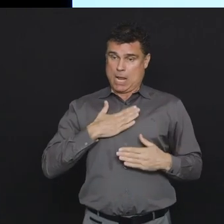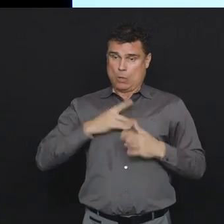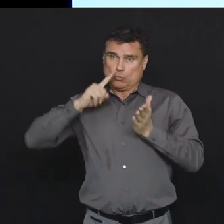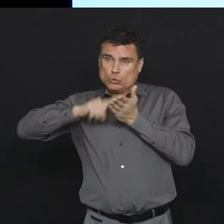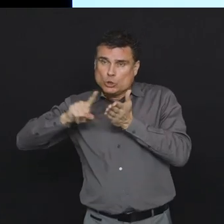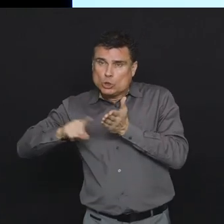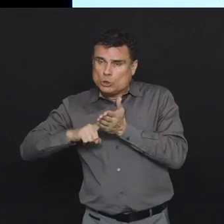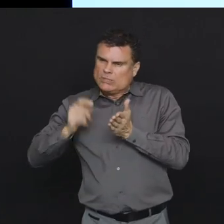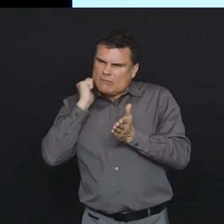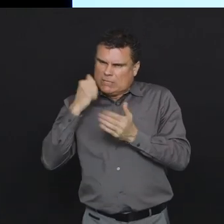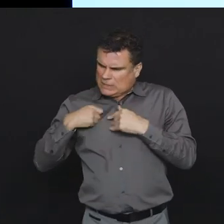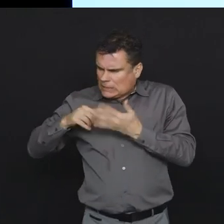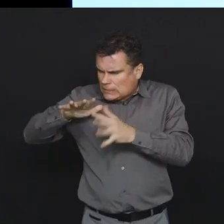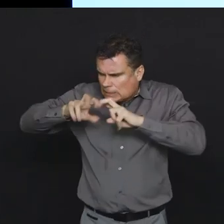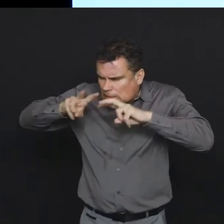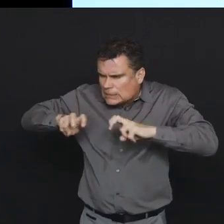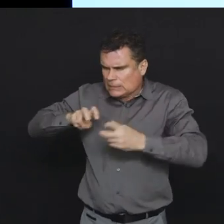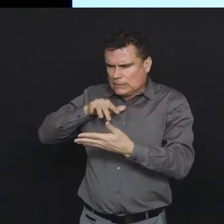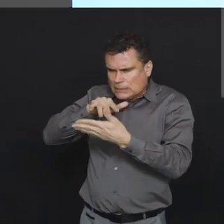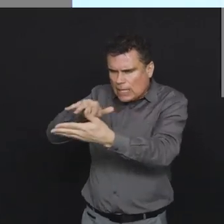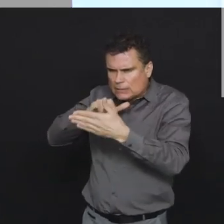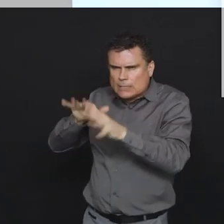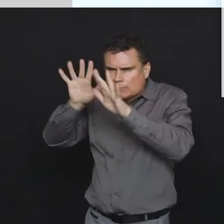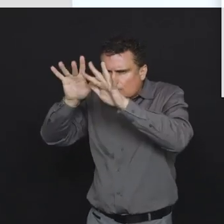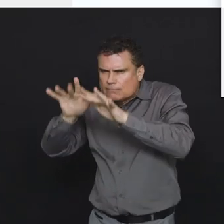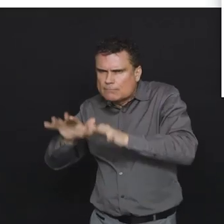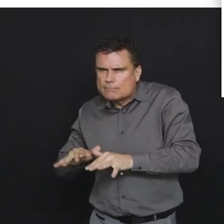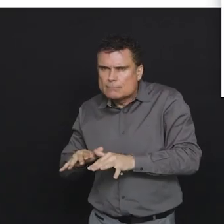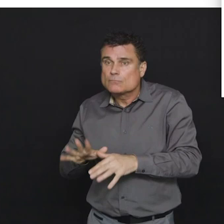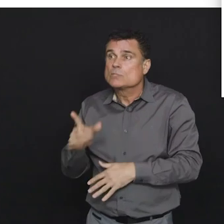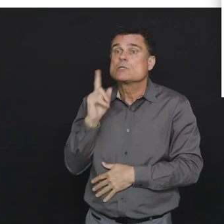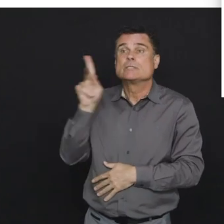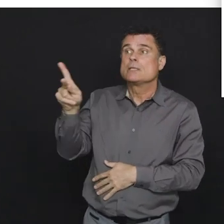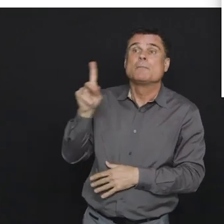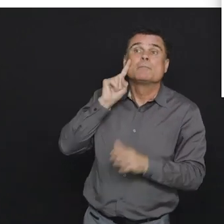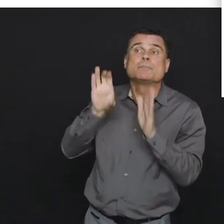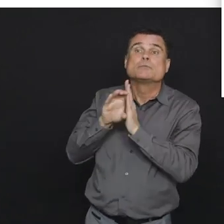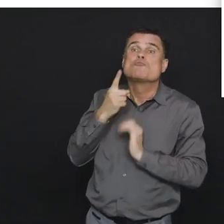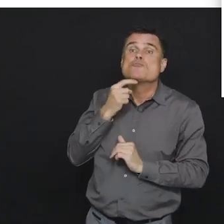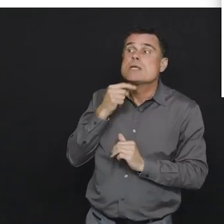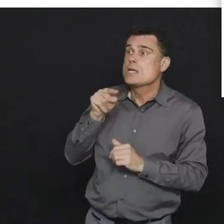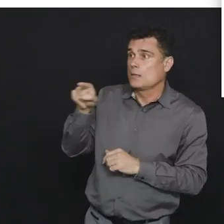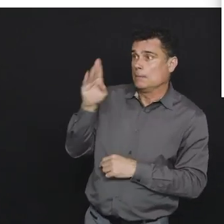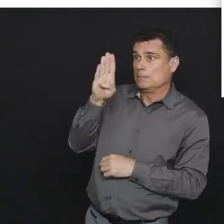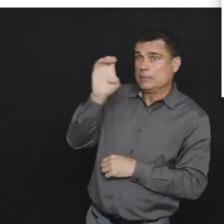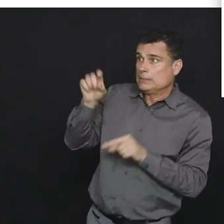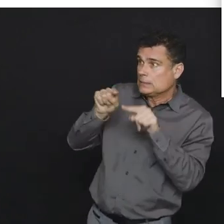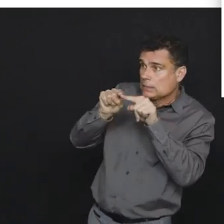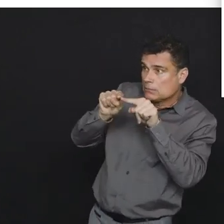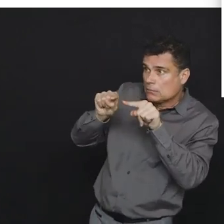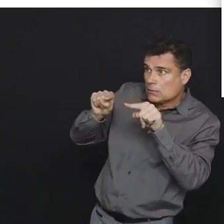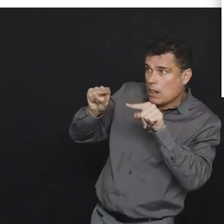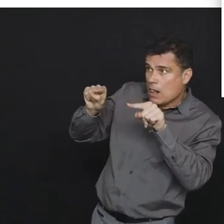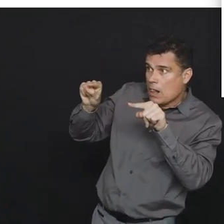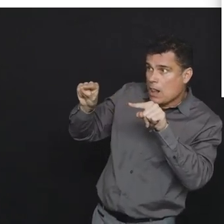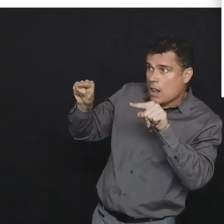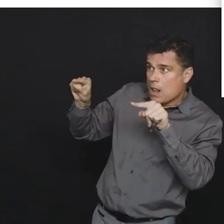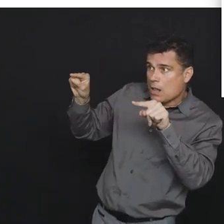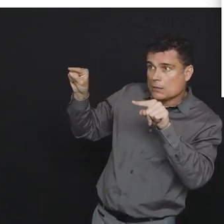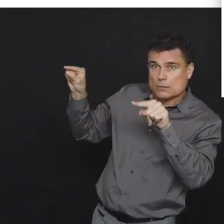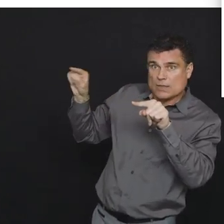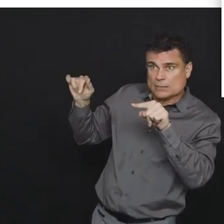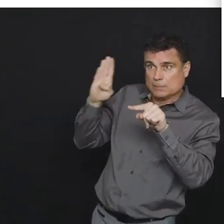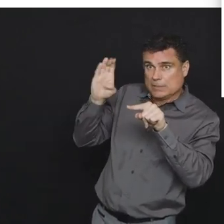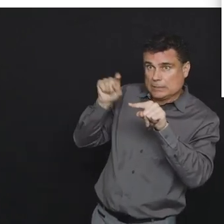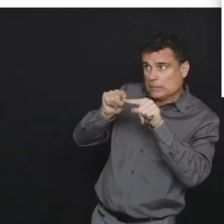intently every day for the last number of weeks. So the red line is what we are actually seeing in British Columbia right